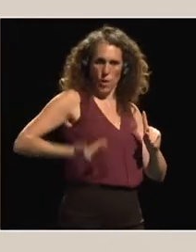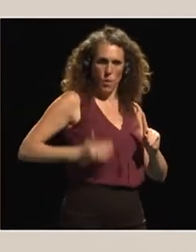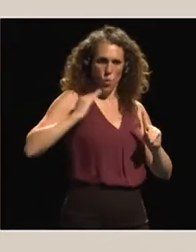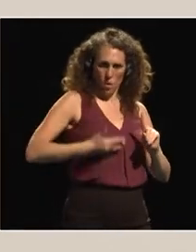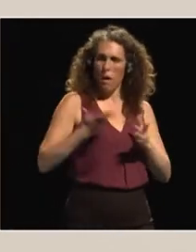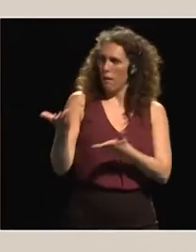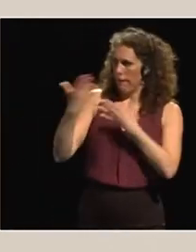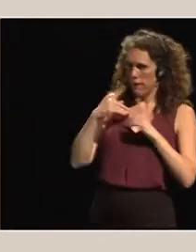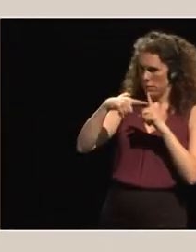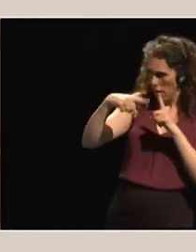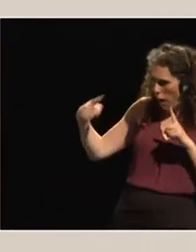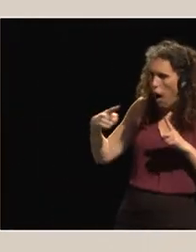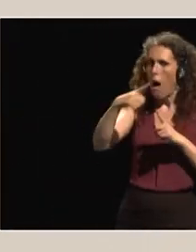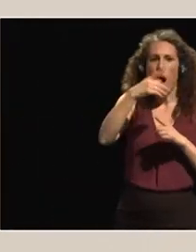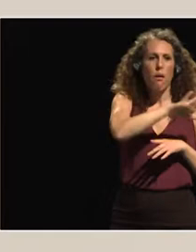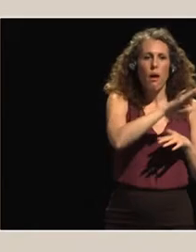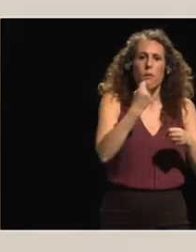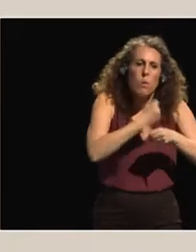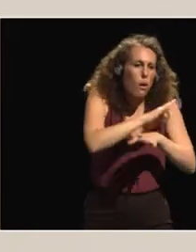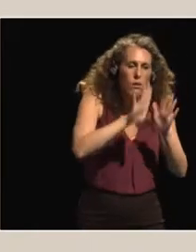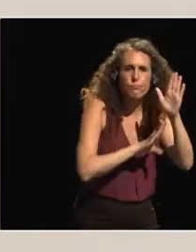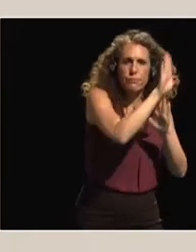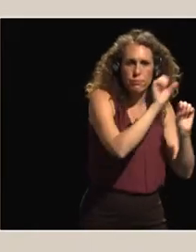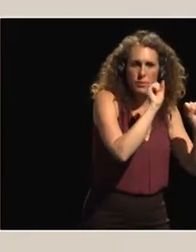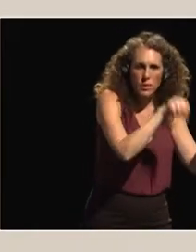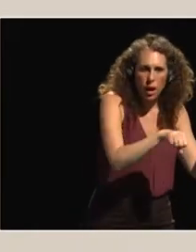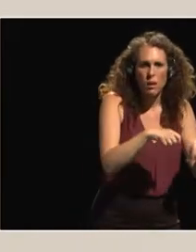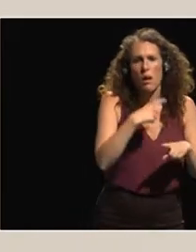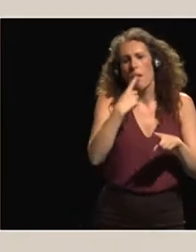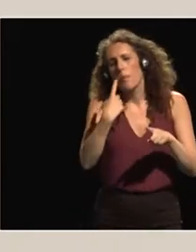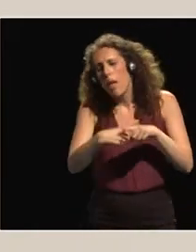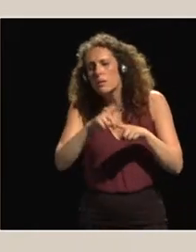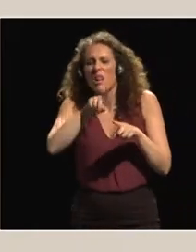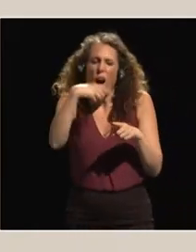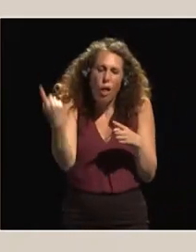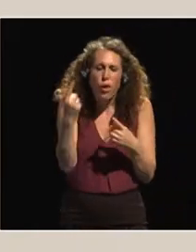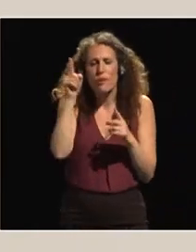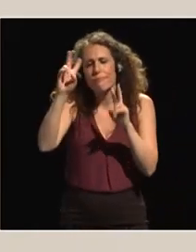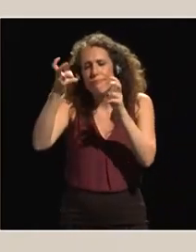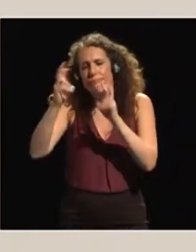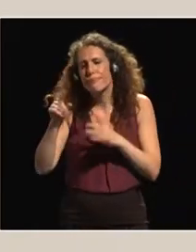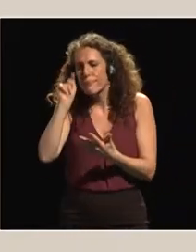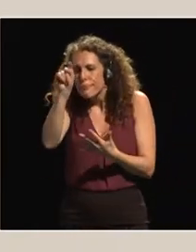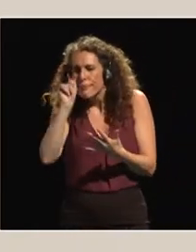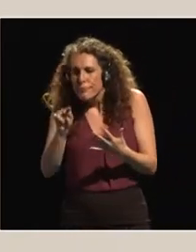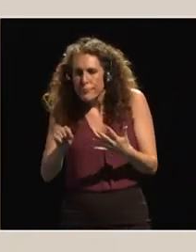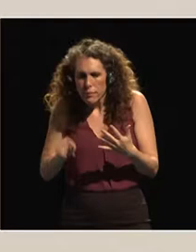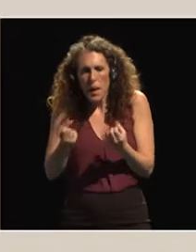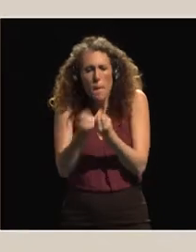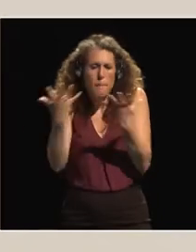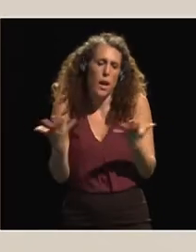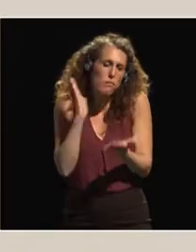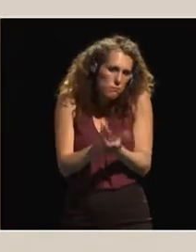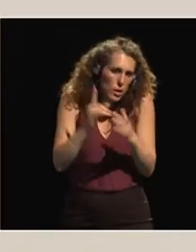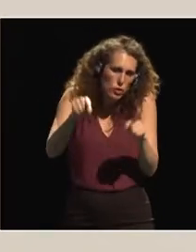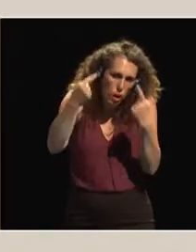have issues of infrastructure and other issues on storage and post-harvest loss. All those are challenges that